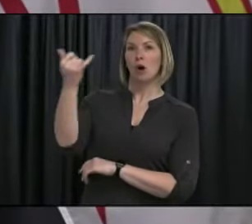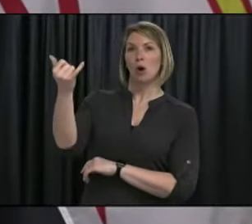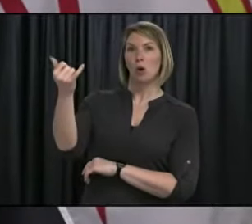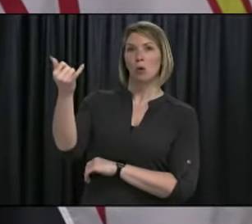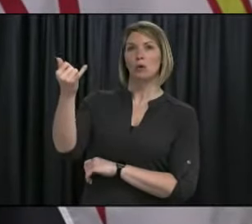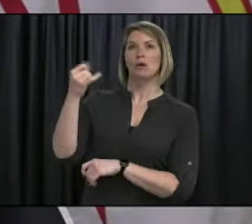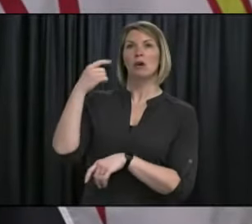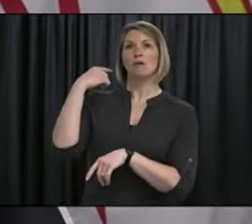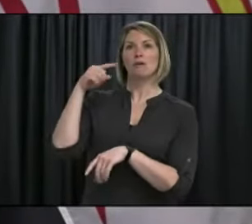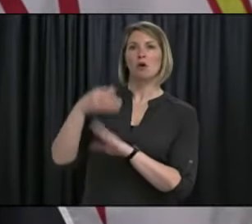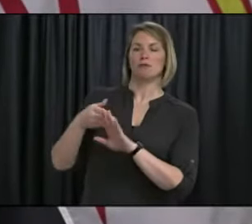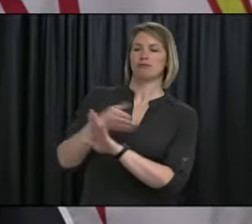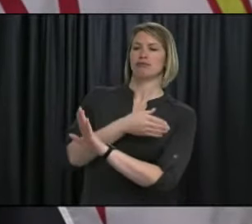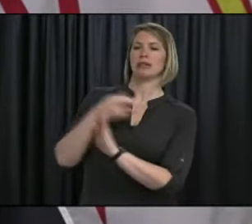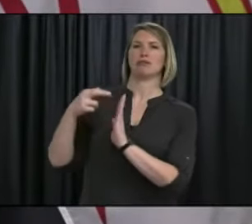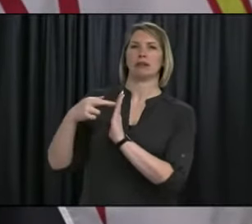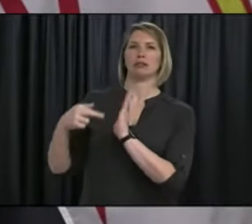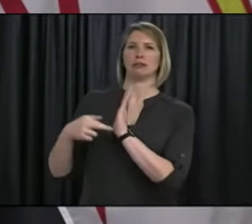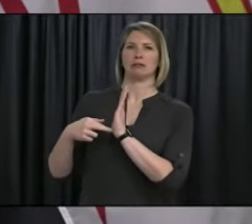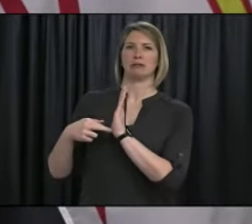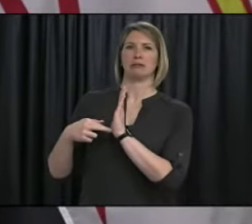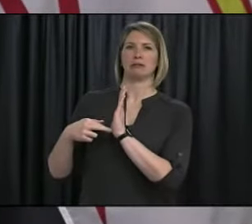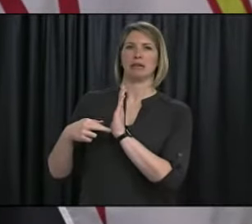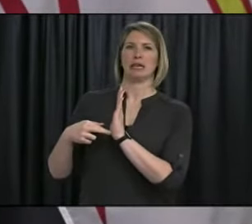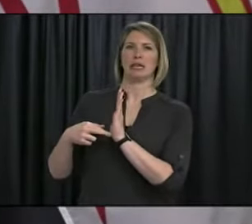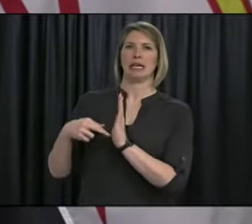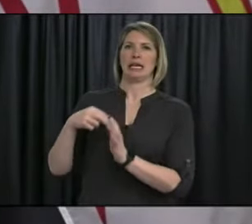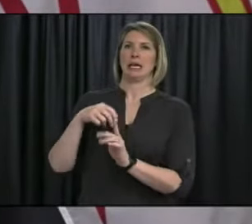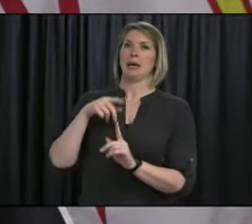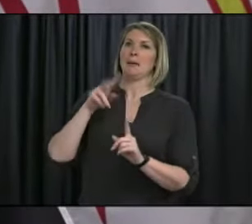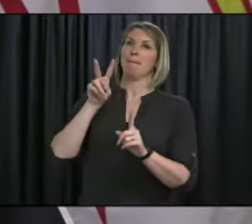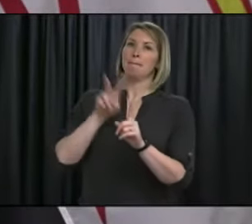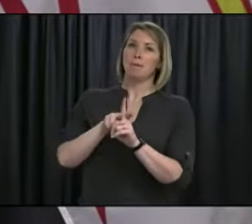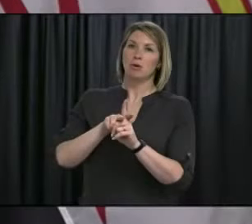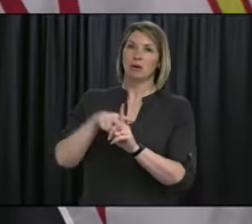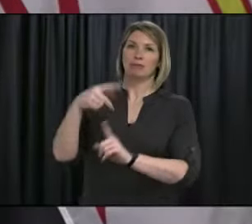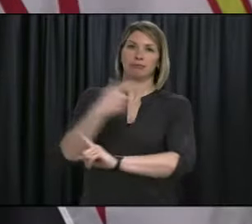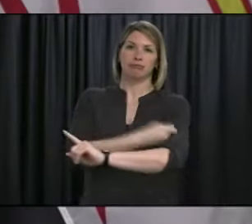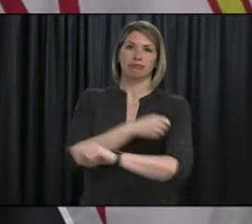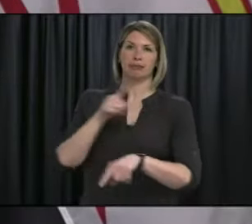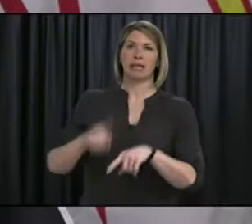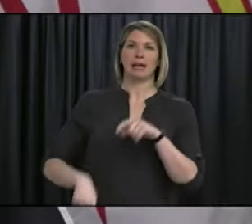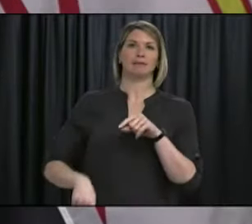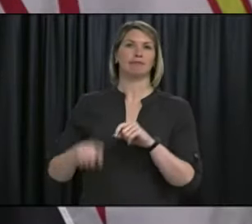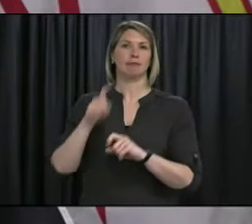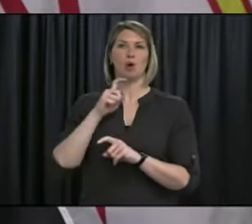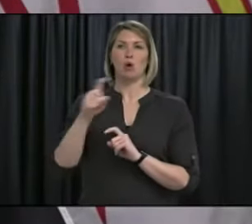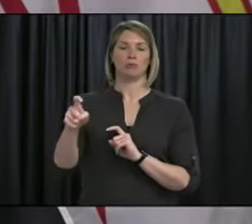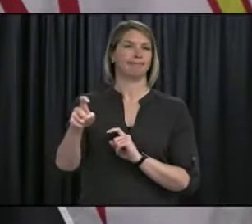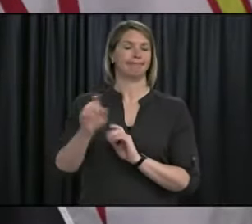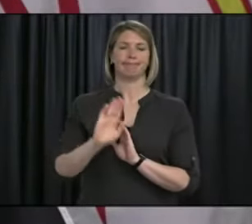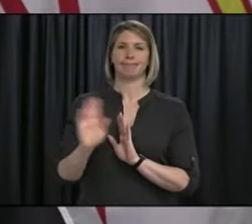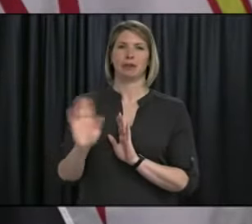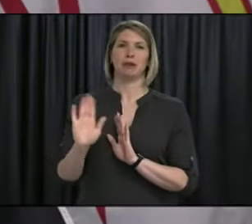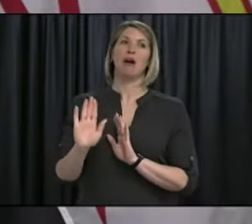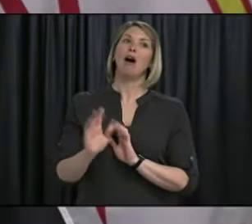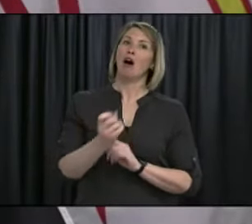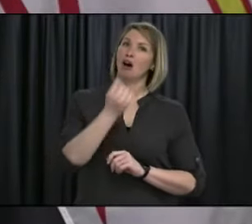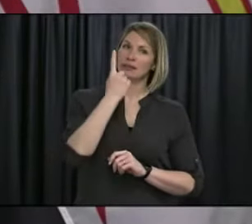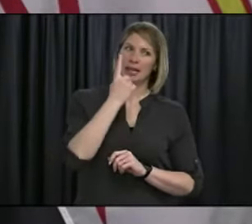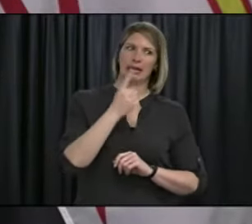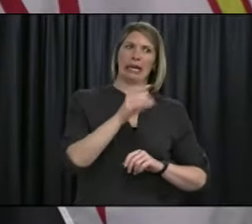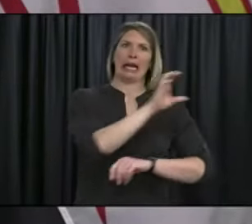staffing the line cannot book your appointment for a vaccination. The line has seen significant increase in